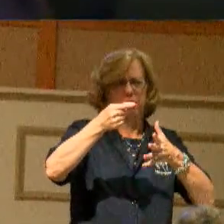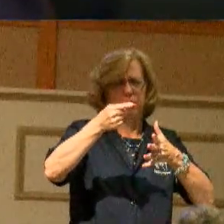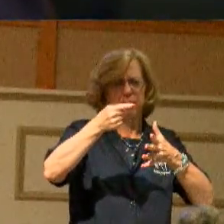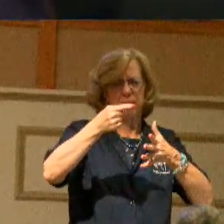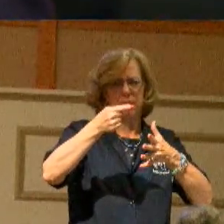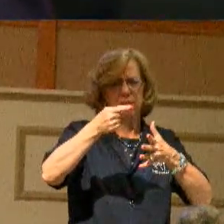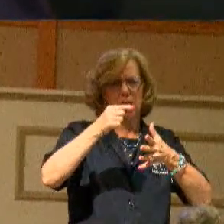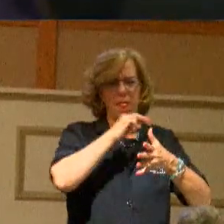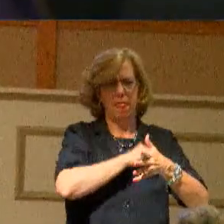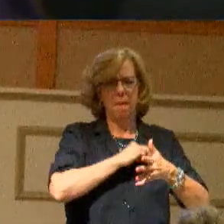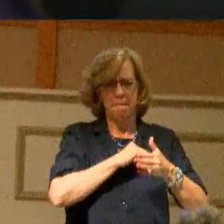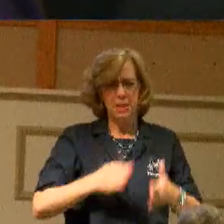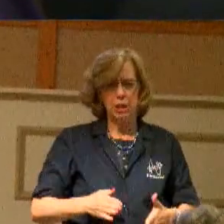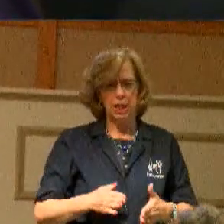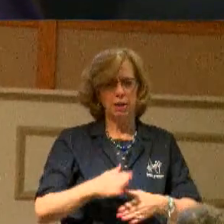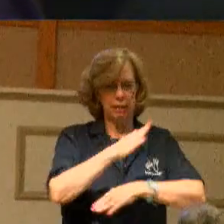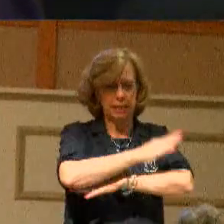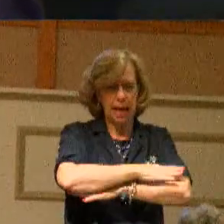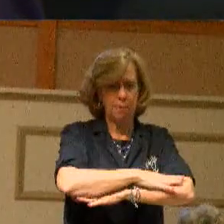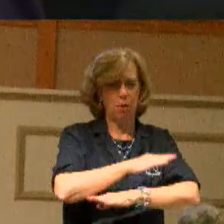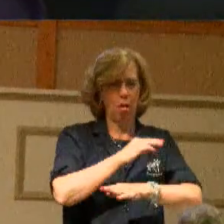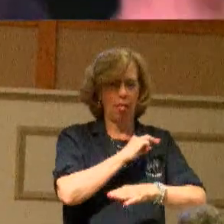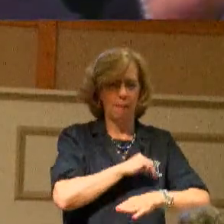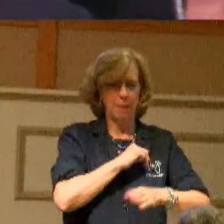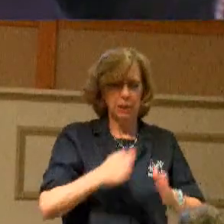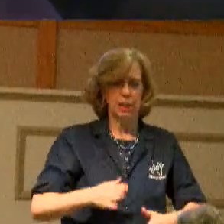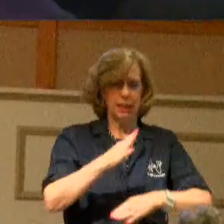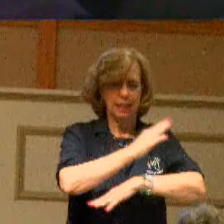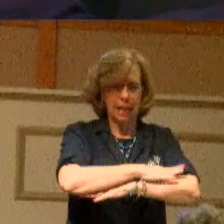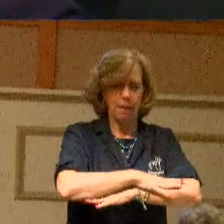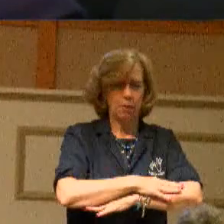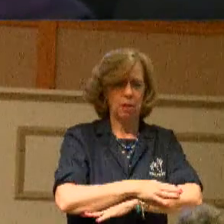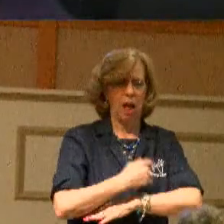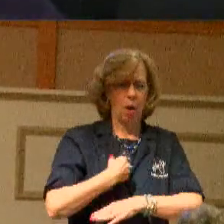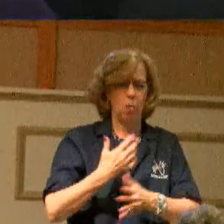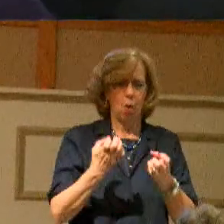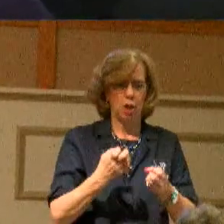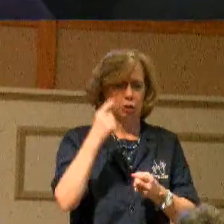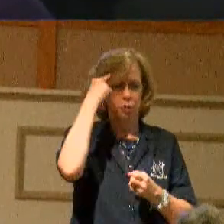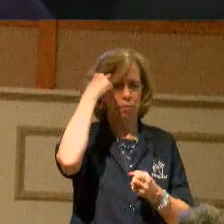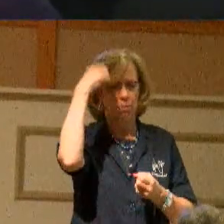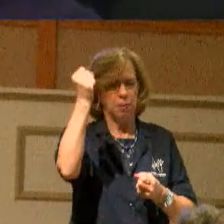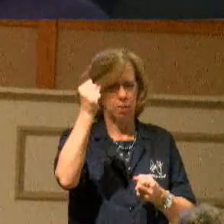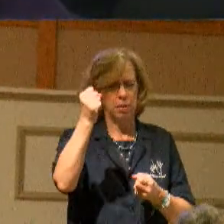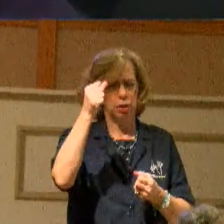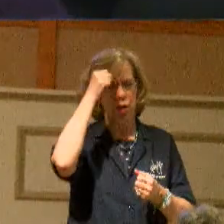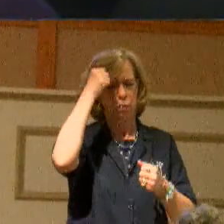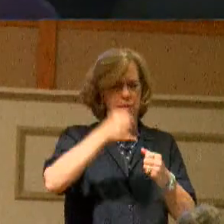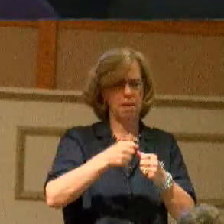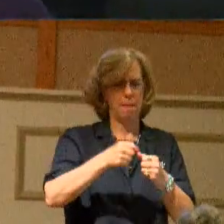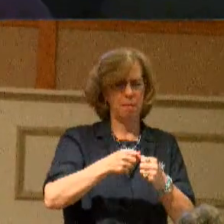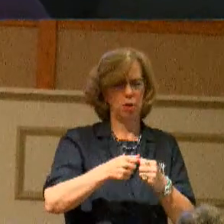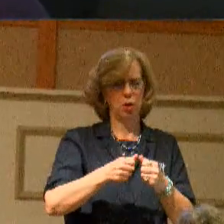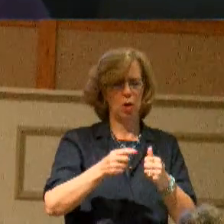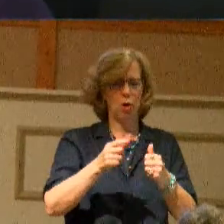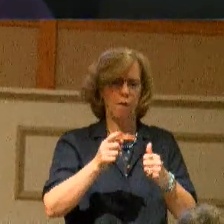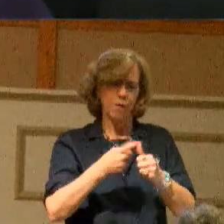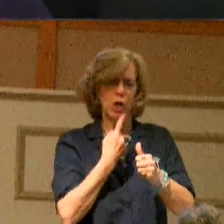Applegate's table, Applegate's table. I'm coming forward in a way that I won't forget. I'm putting you first.